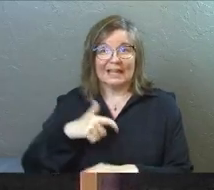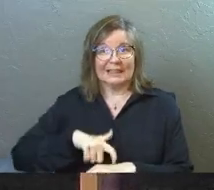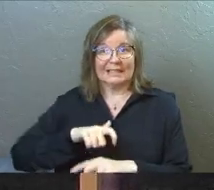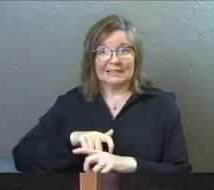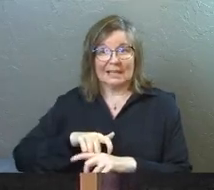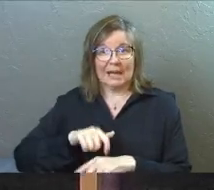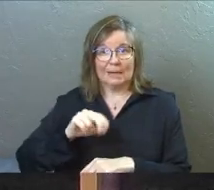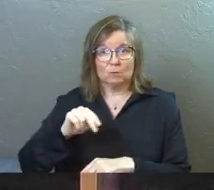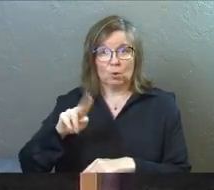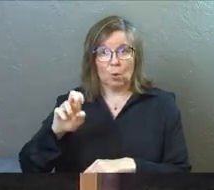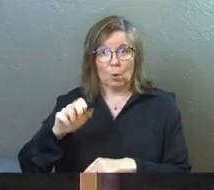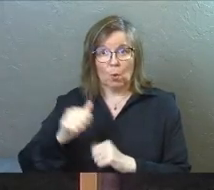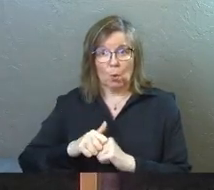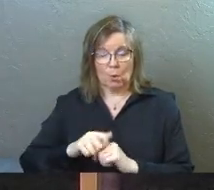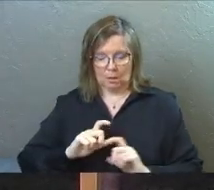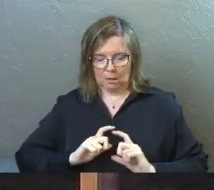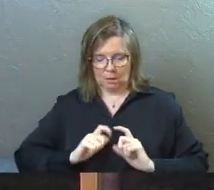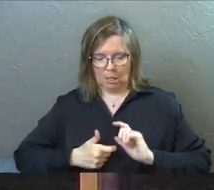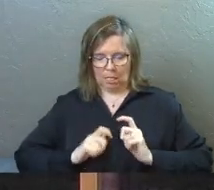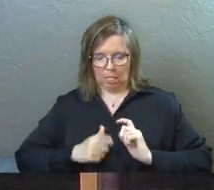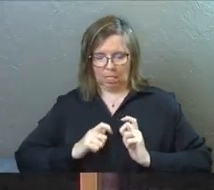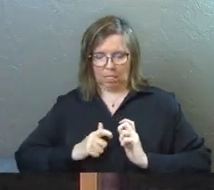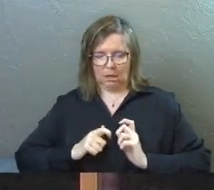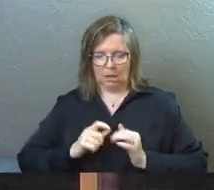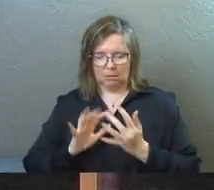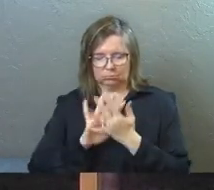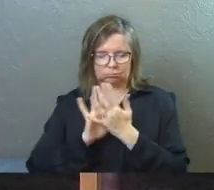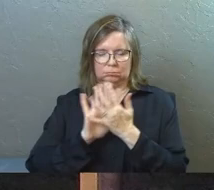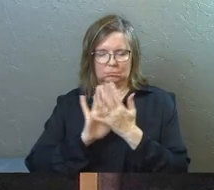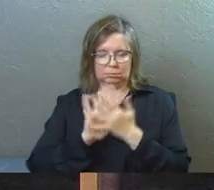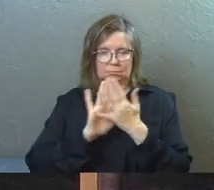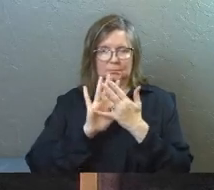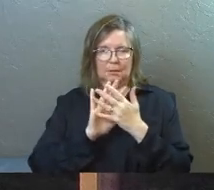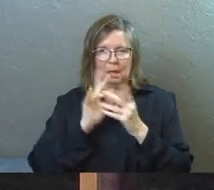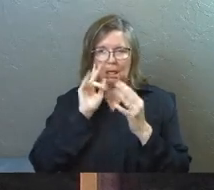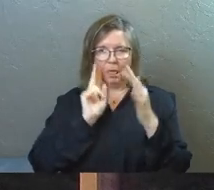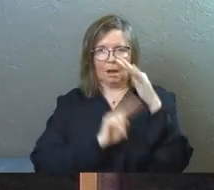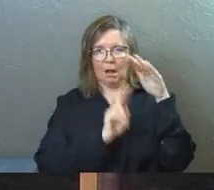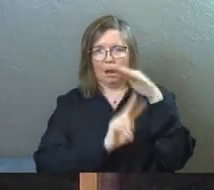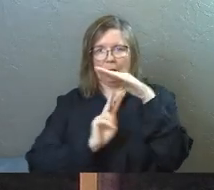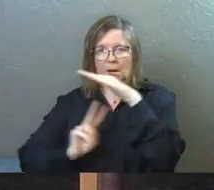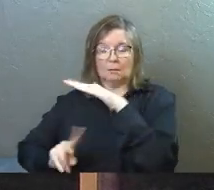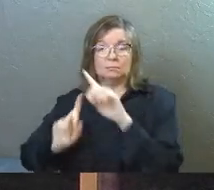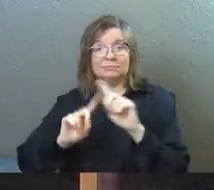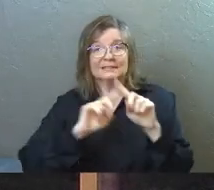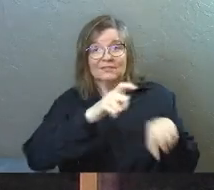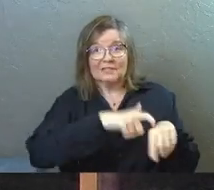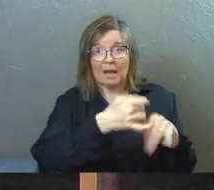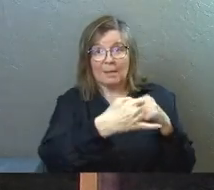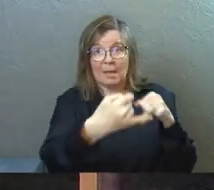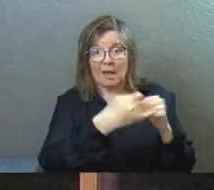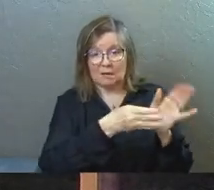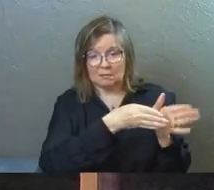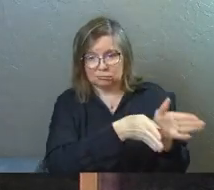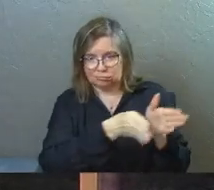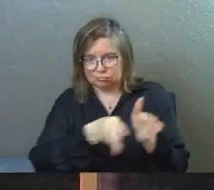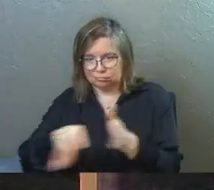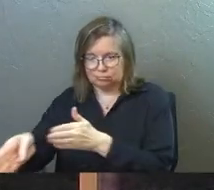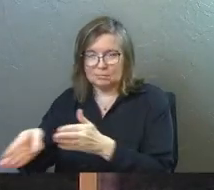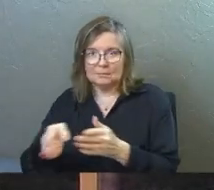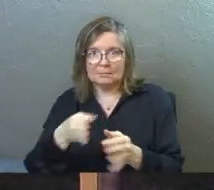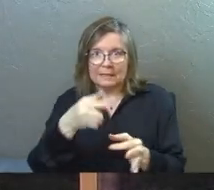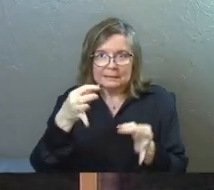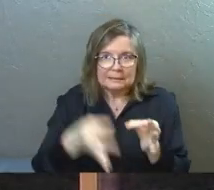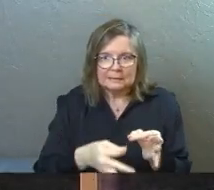got this thing called a time stone. And he can like project himself forward into time. And he can see different timelines based on people's different decisions and